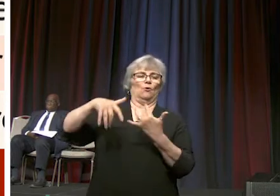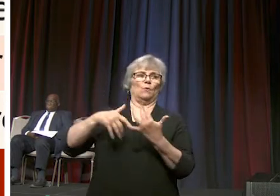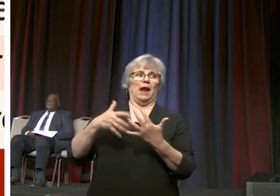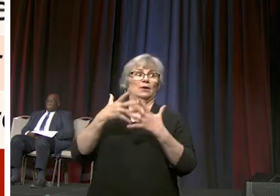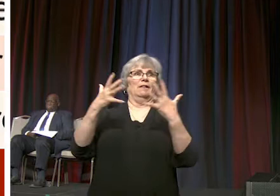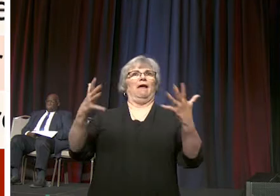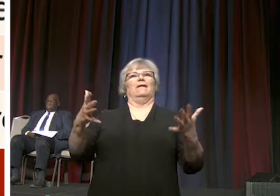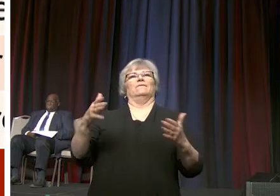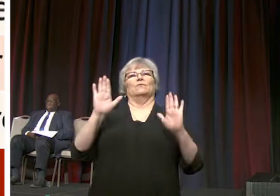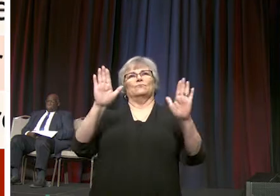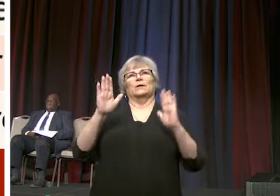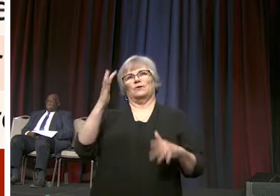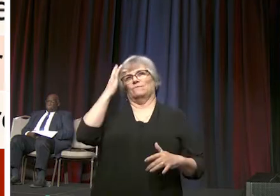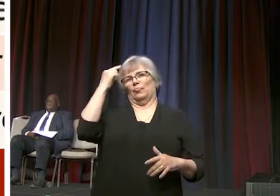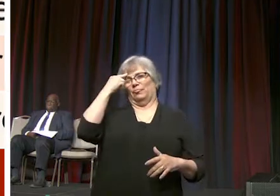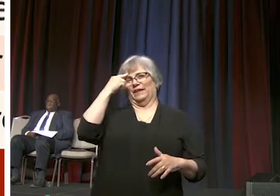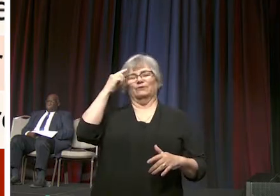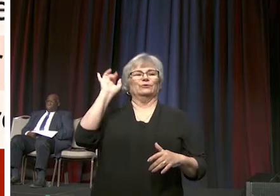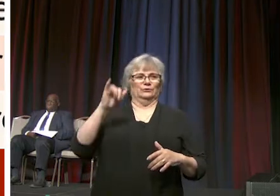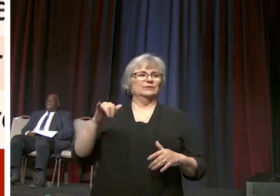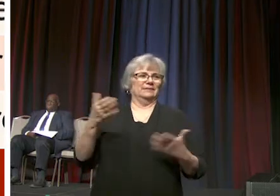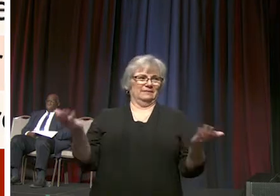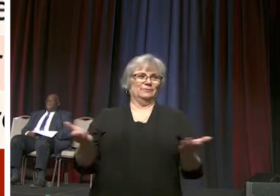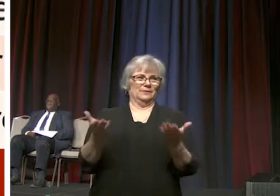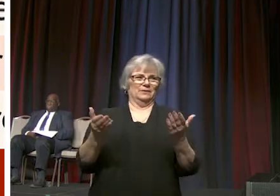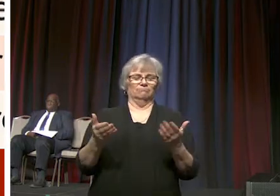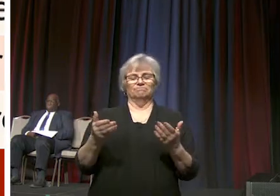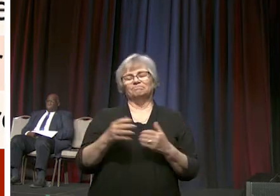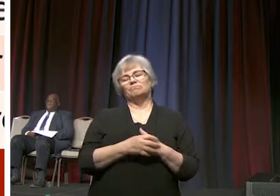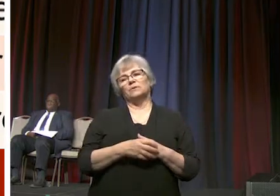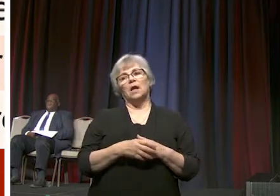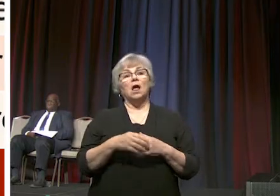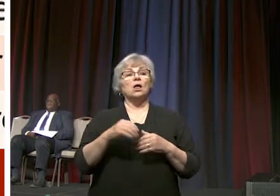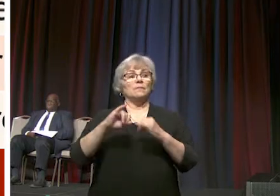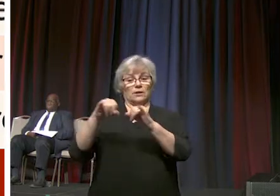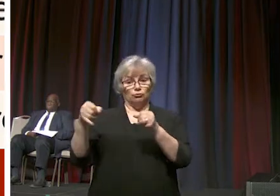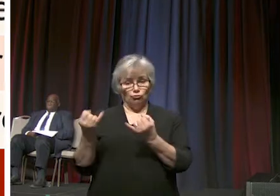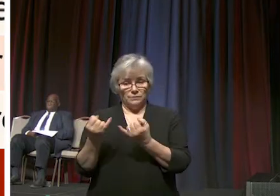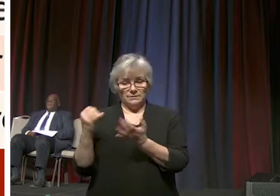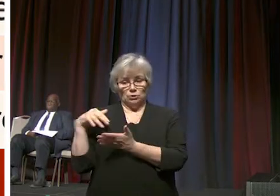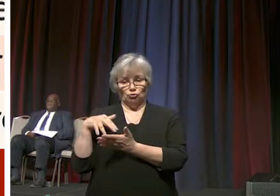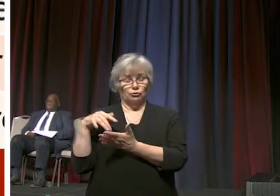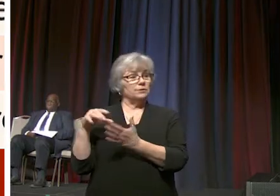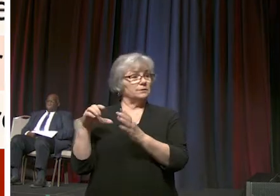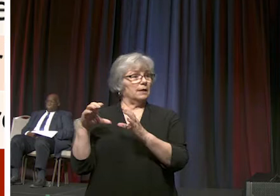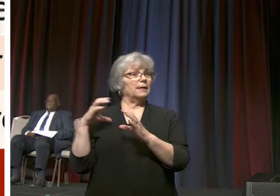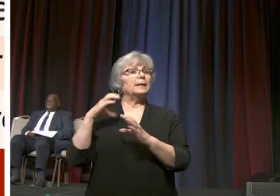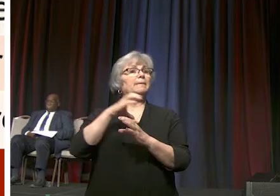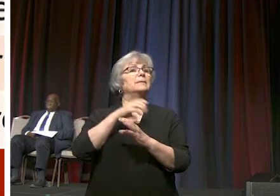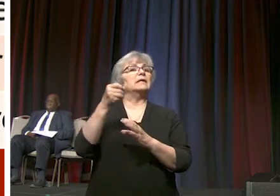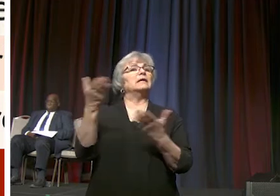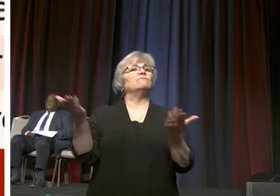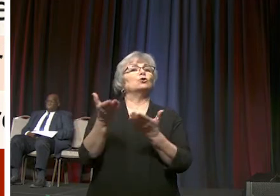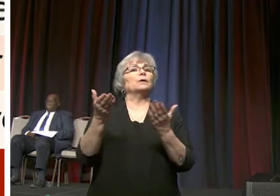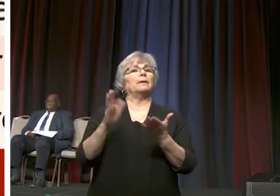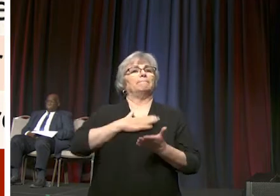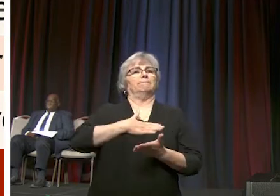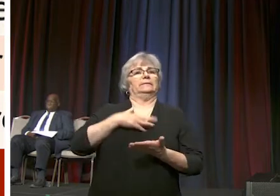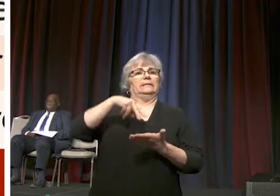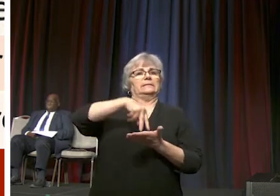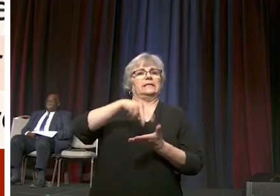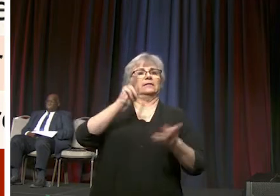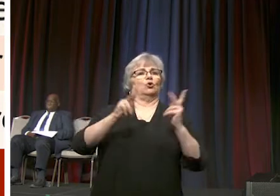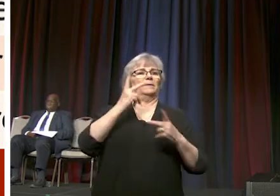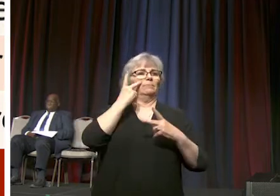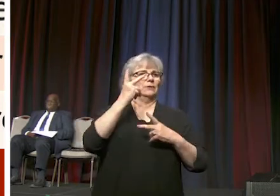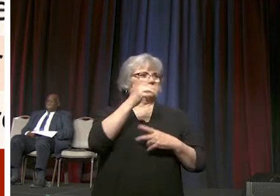thinkers on the table if there are members of the jurisdictional study committee that are here would you please stand so that people